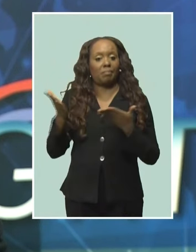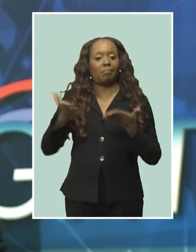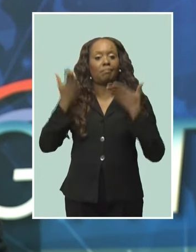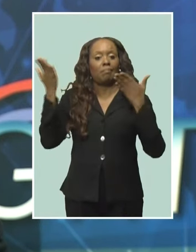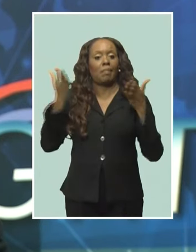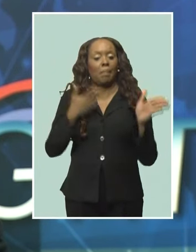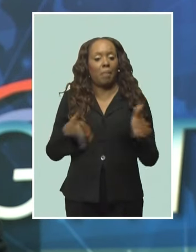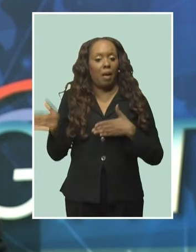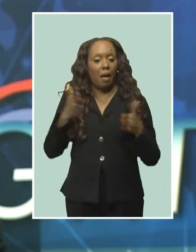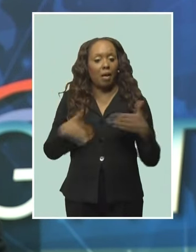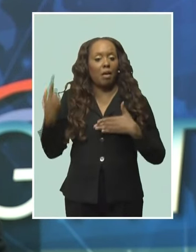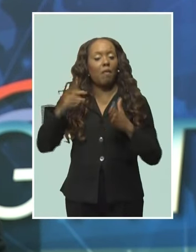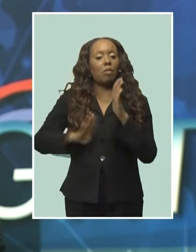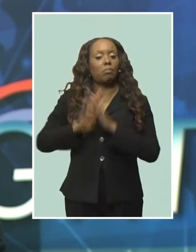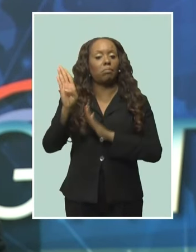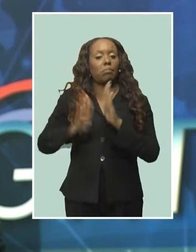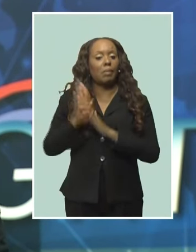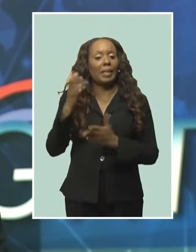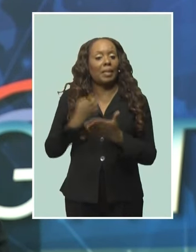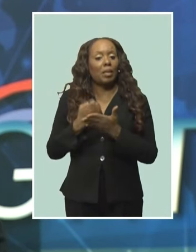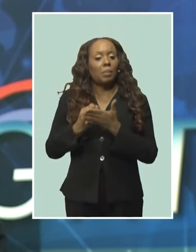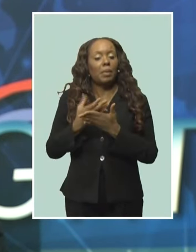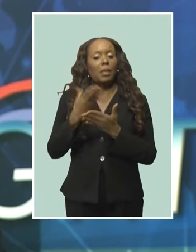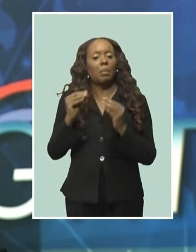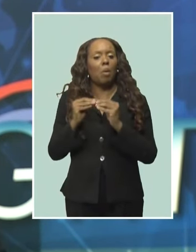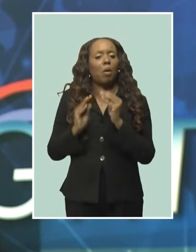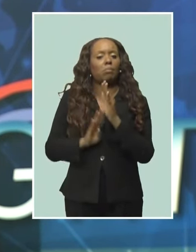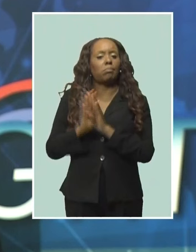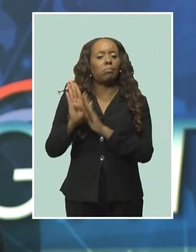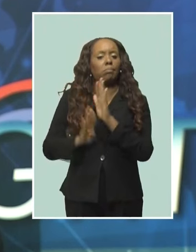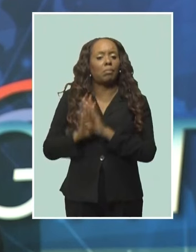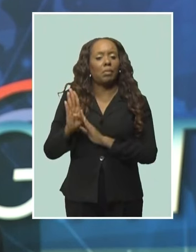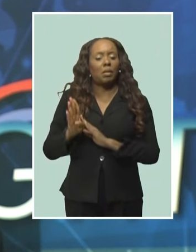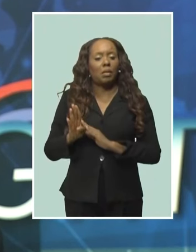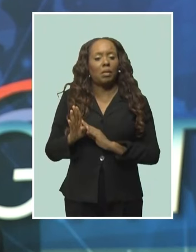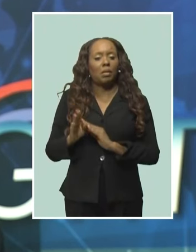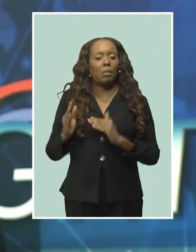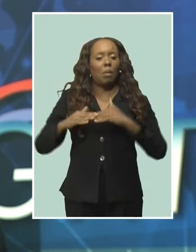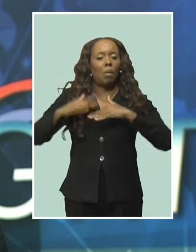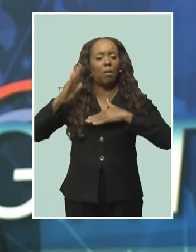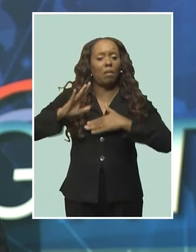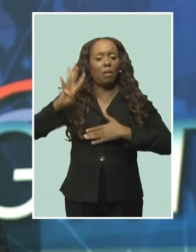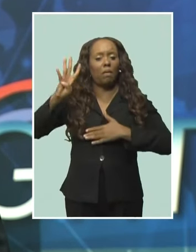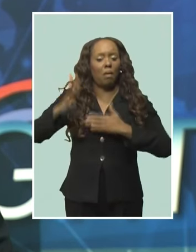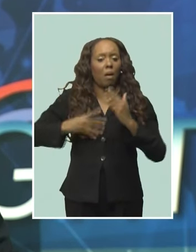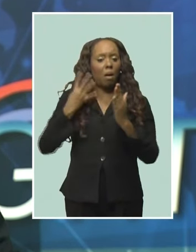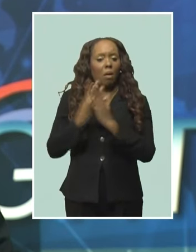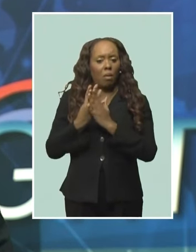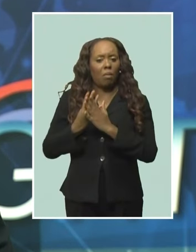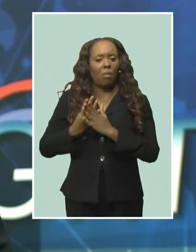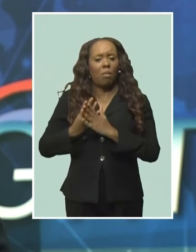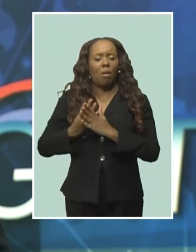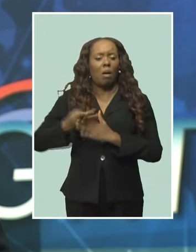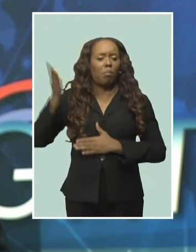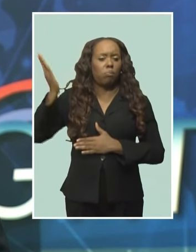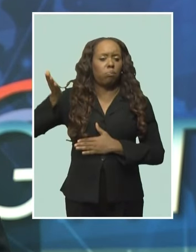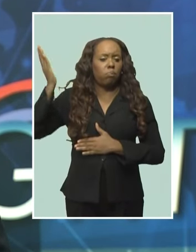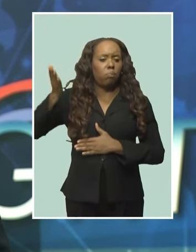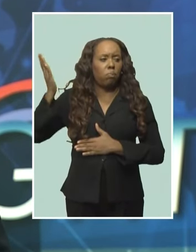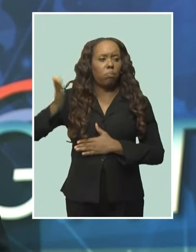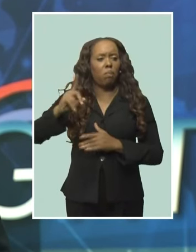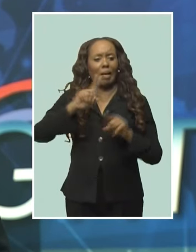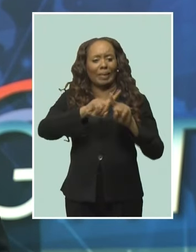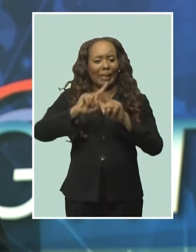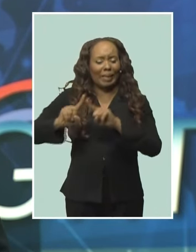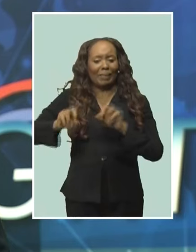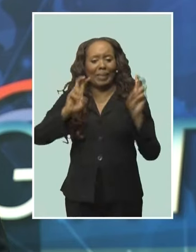the strategies to boost the economy and to spur growth. For more than four hours in a wide-ranging address, she touched on a number of